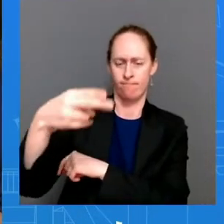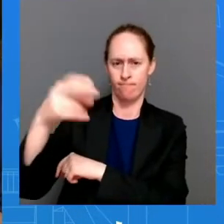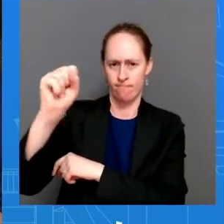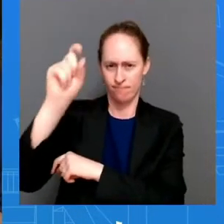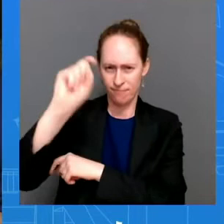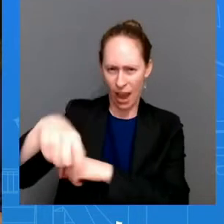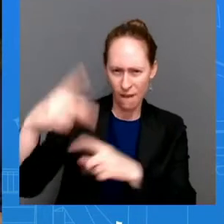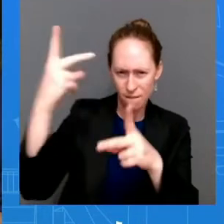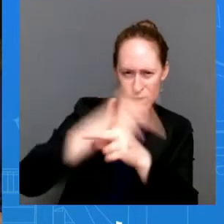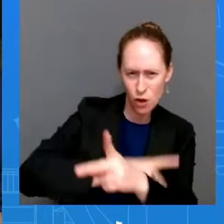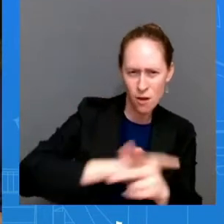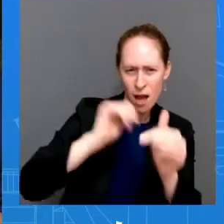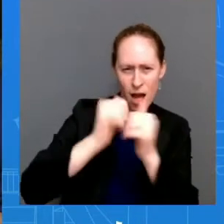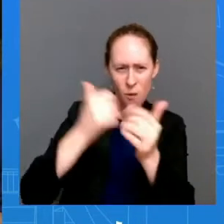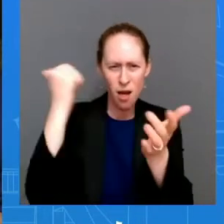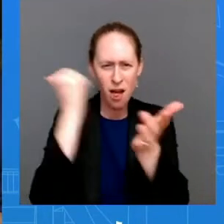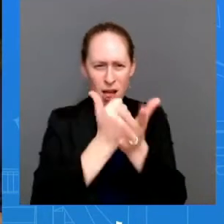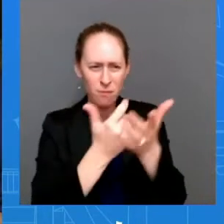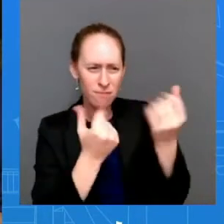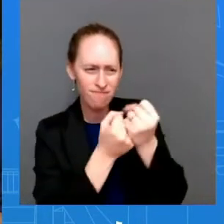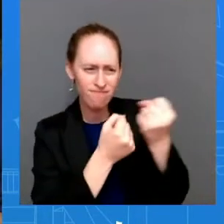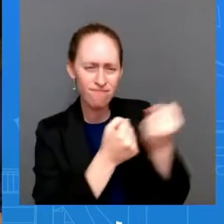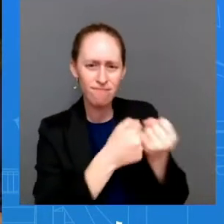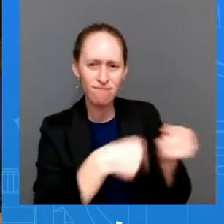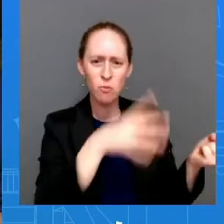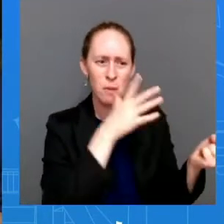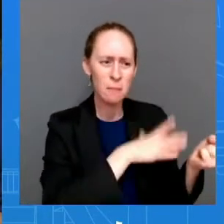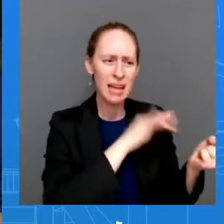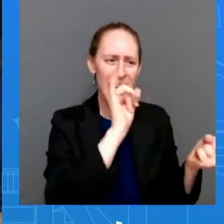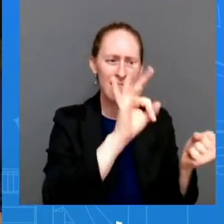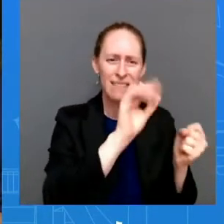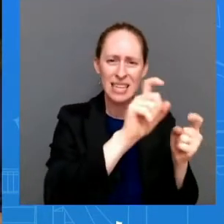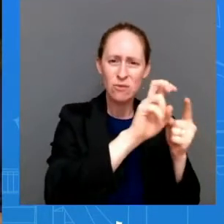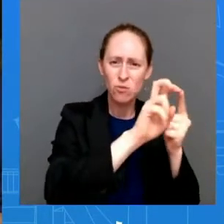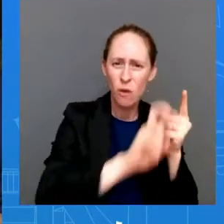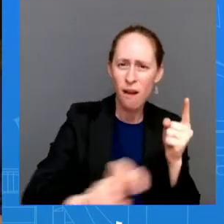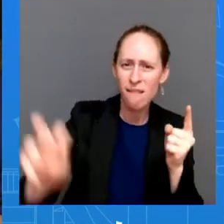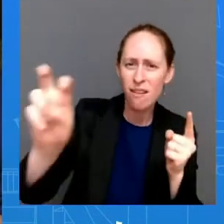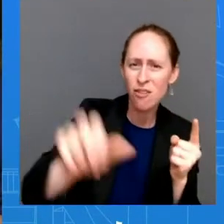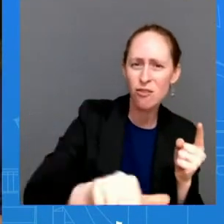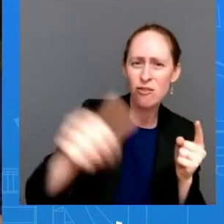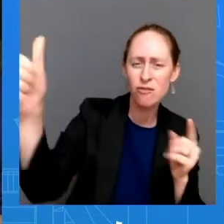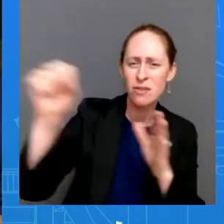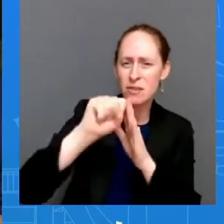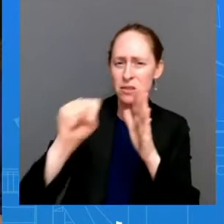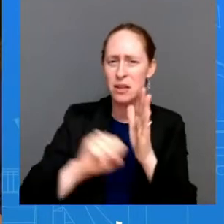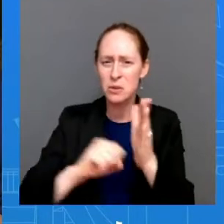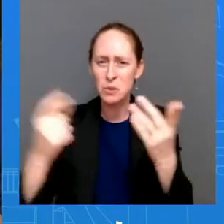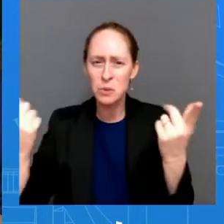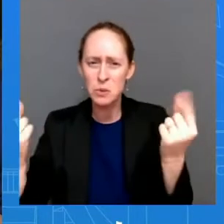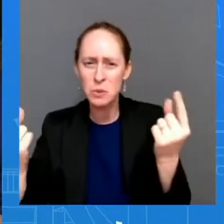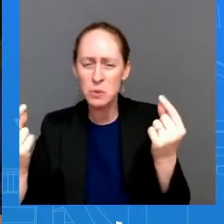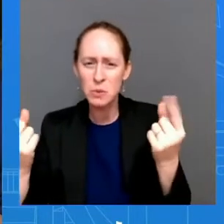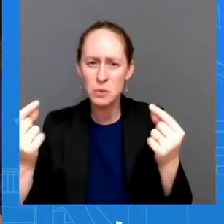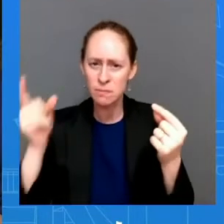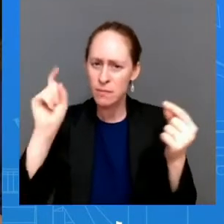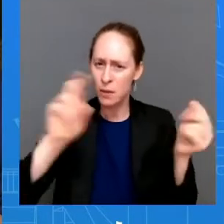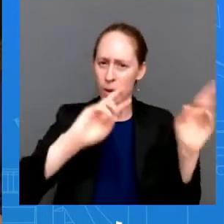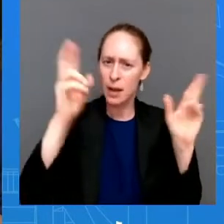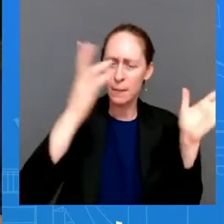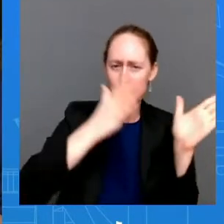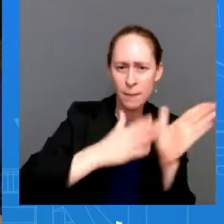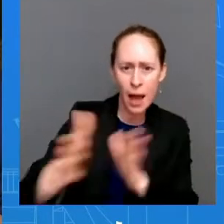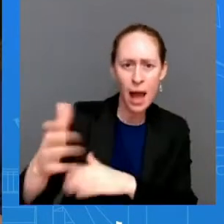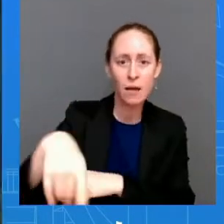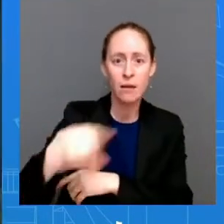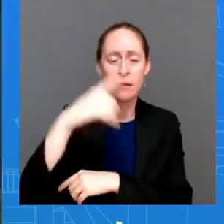potential actions? And were there specific examples that the White House presented to HHS to consider? The fact sheet didn't list any